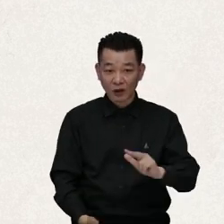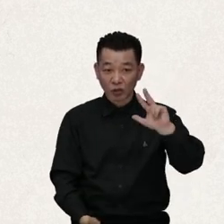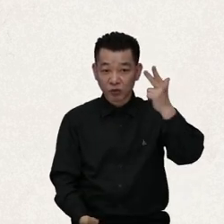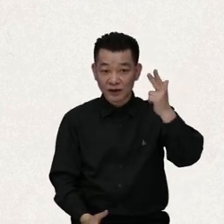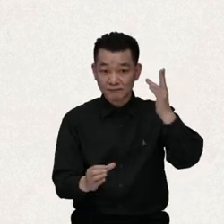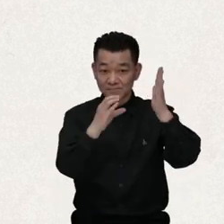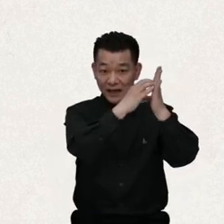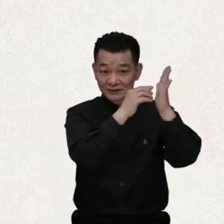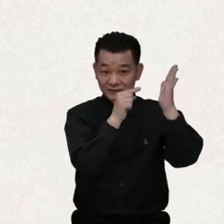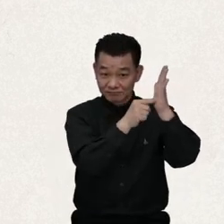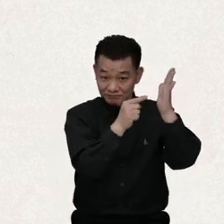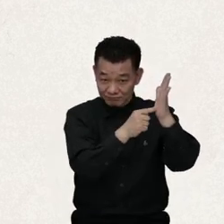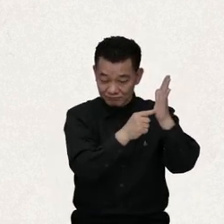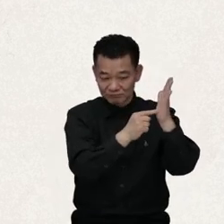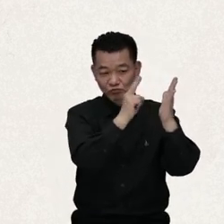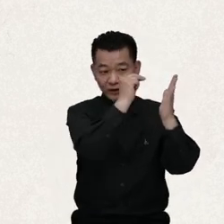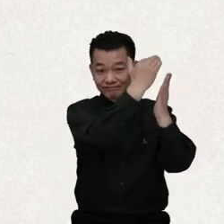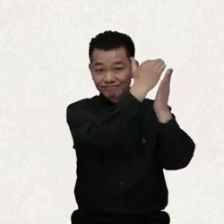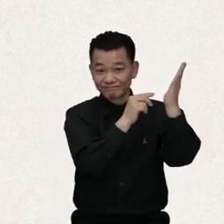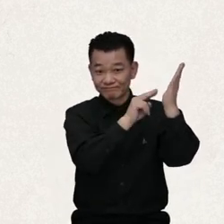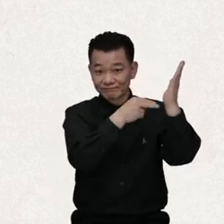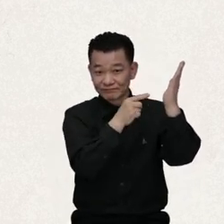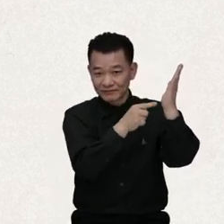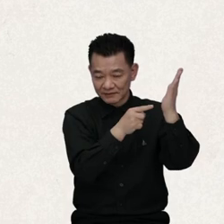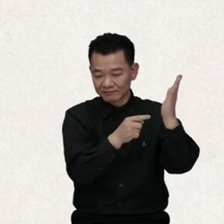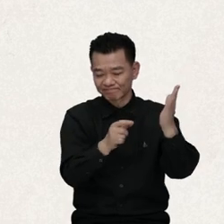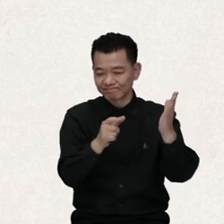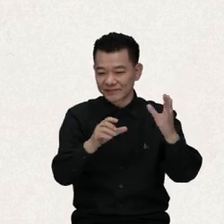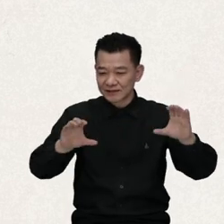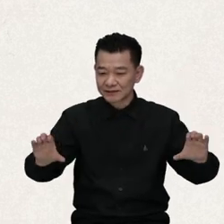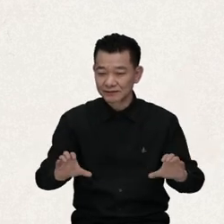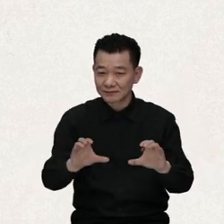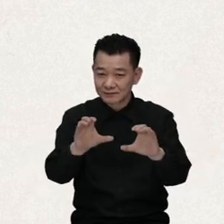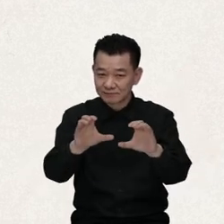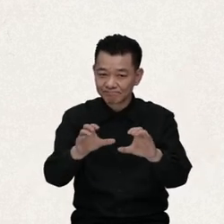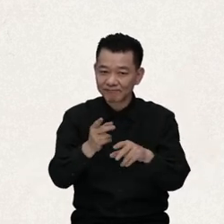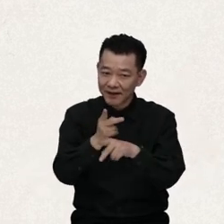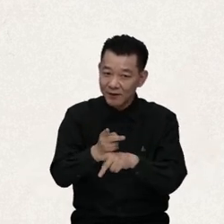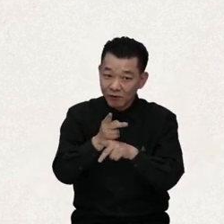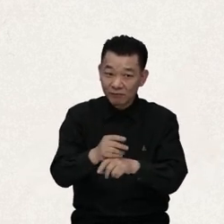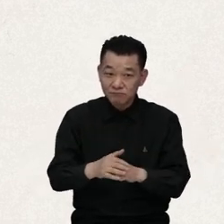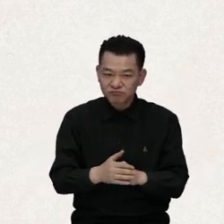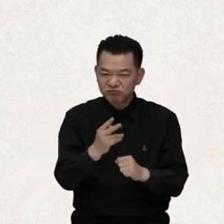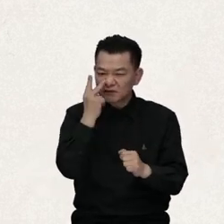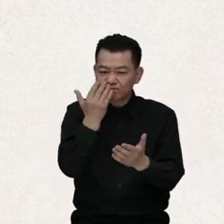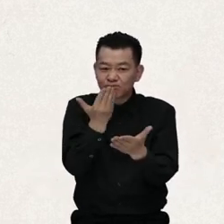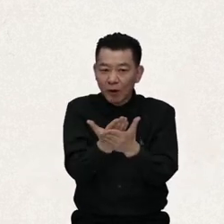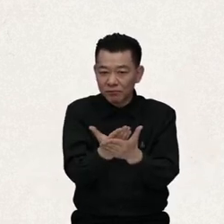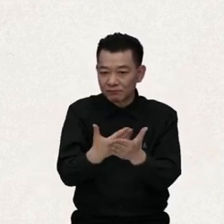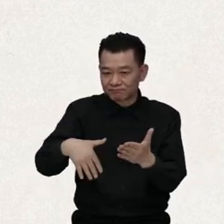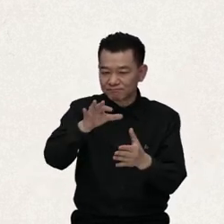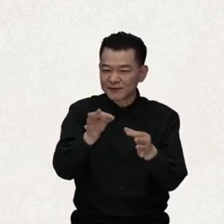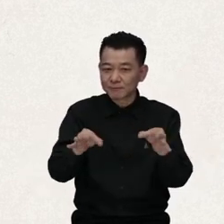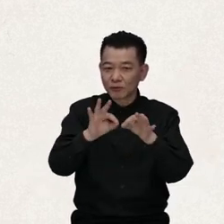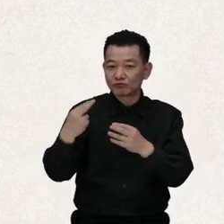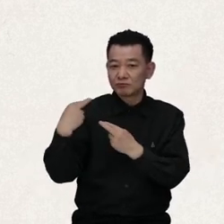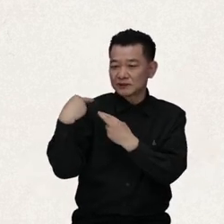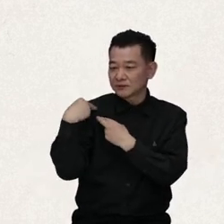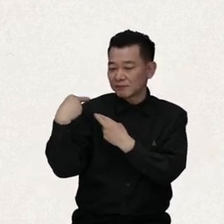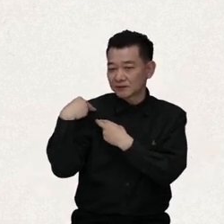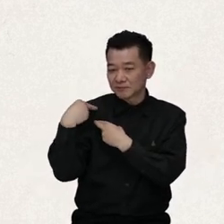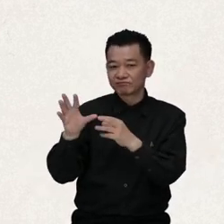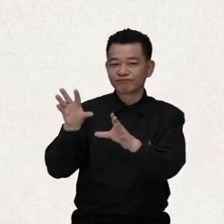Additionally, in Section 3, it contains important mandatory actions of confirming the fulfillment of the UN